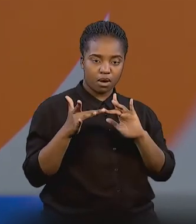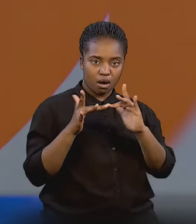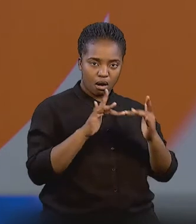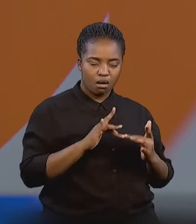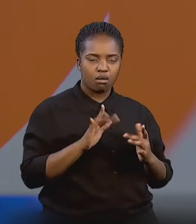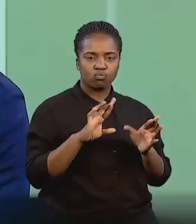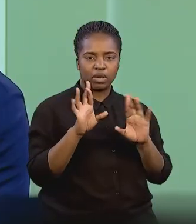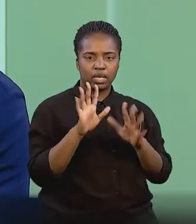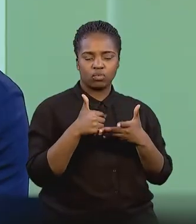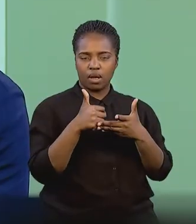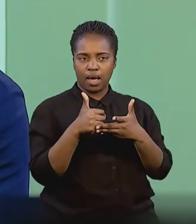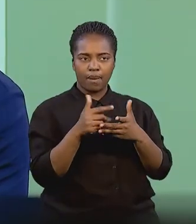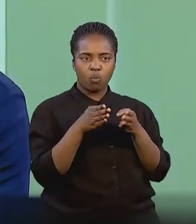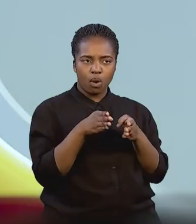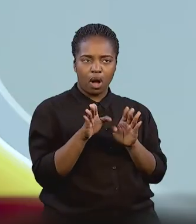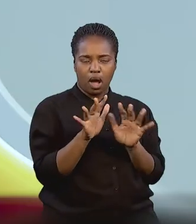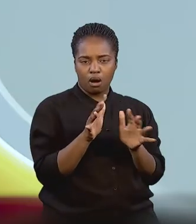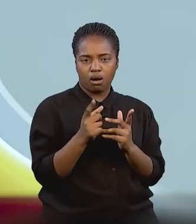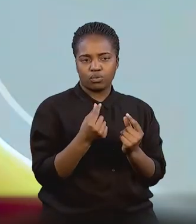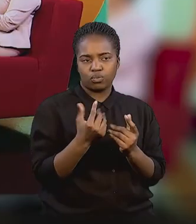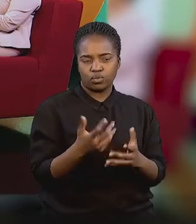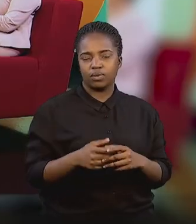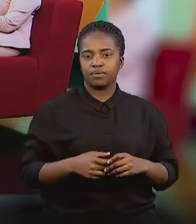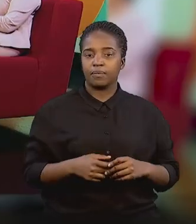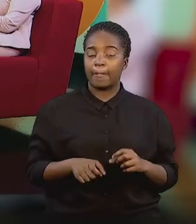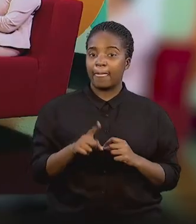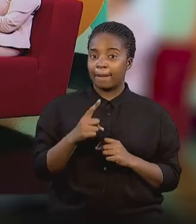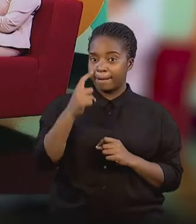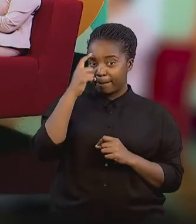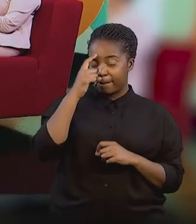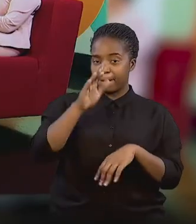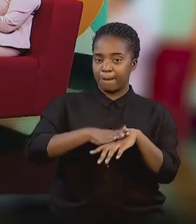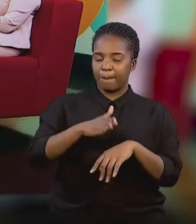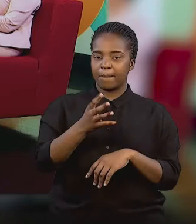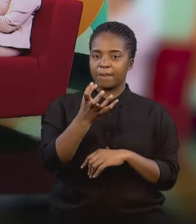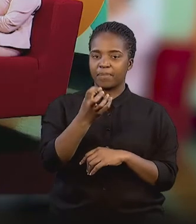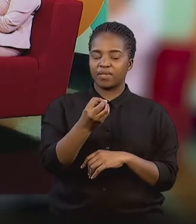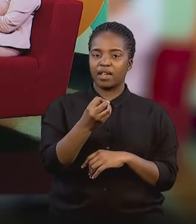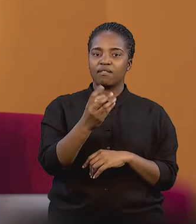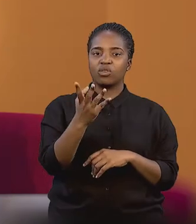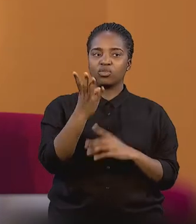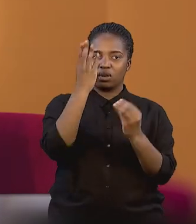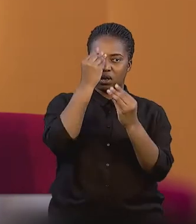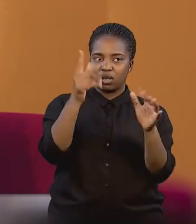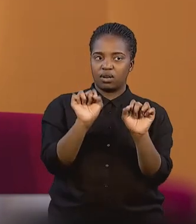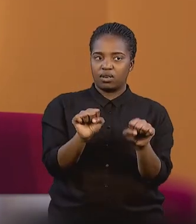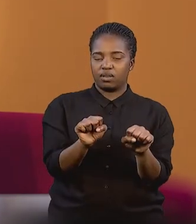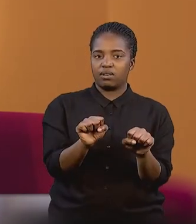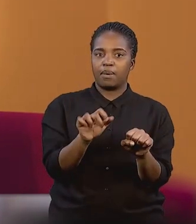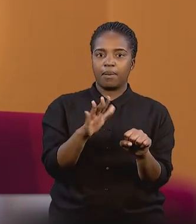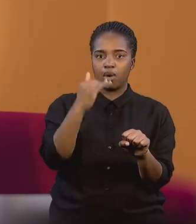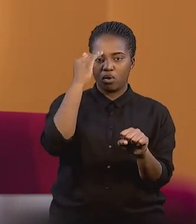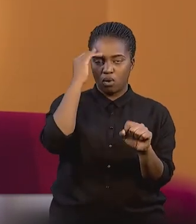that are willing to help and find ways of doing things. I think we need more publicity around